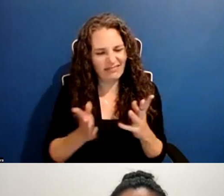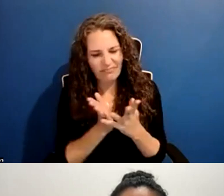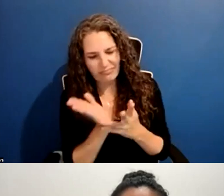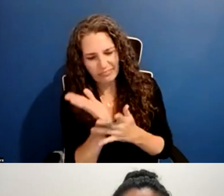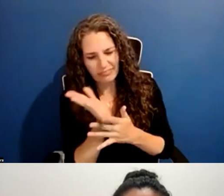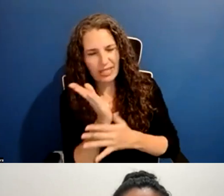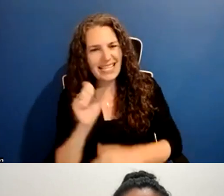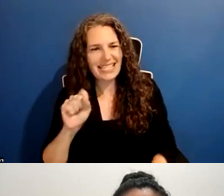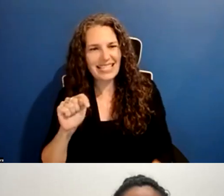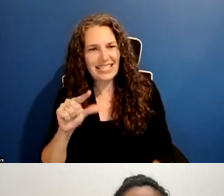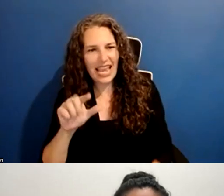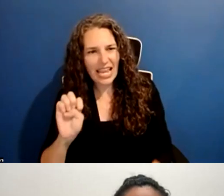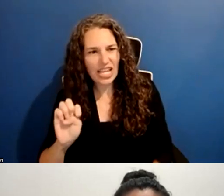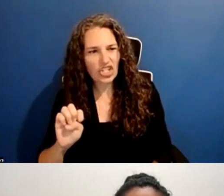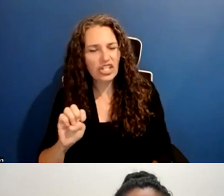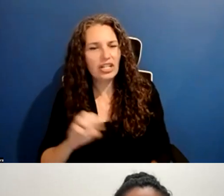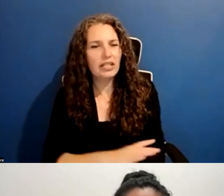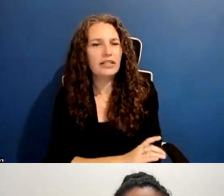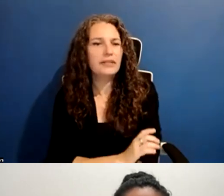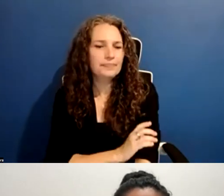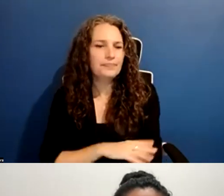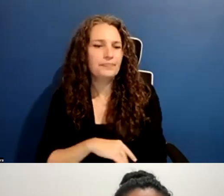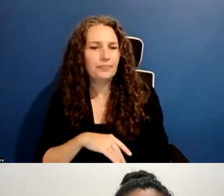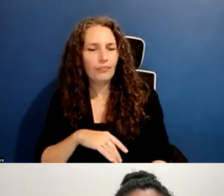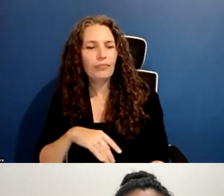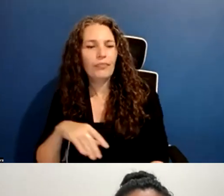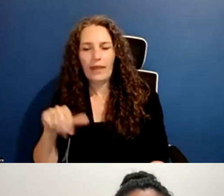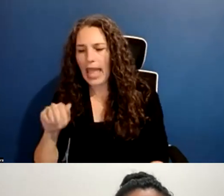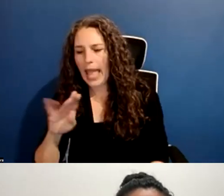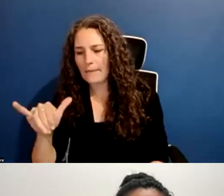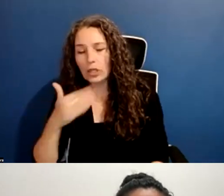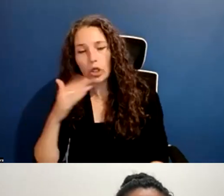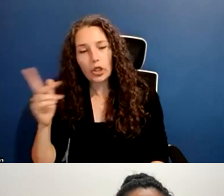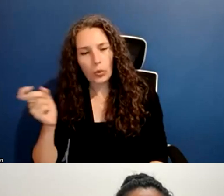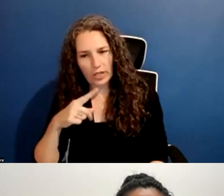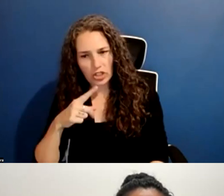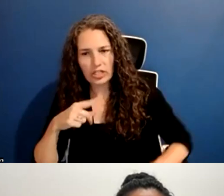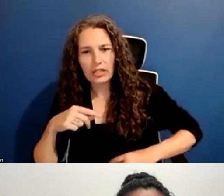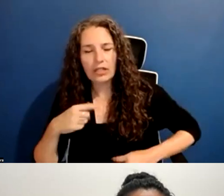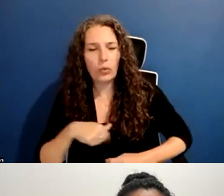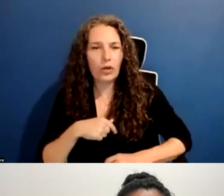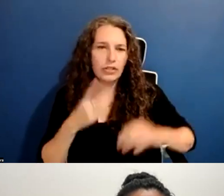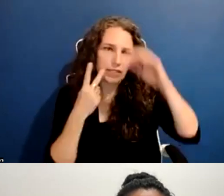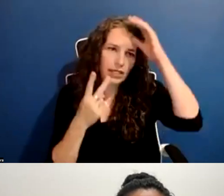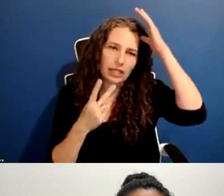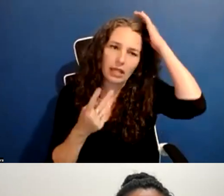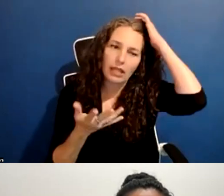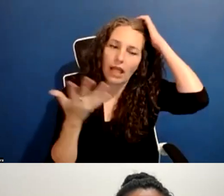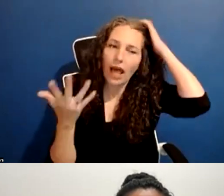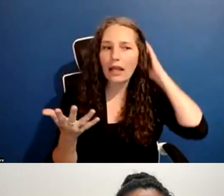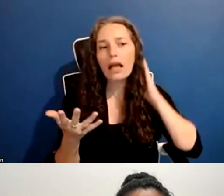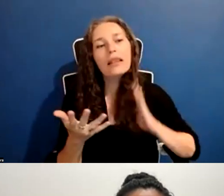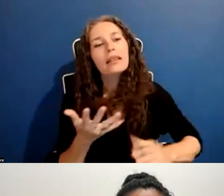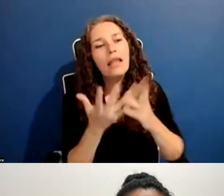That's a great question. So we are seeing questions, uh, at the granting and financing level about